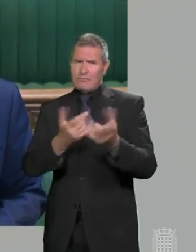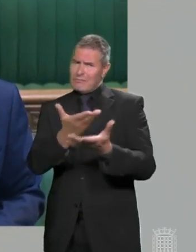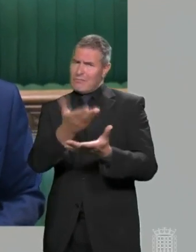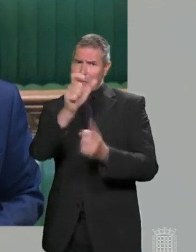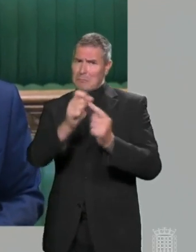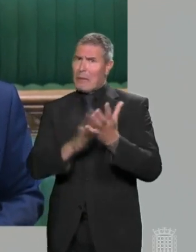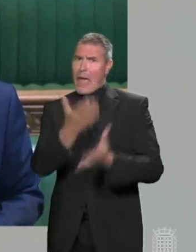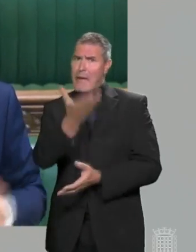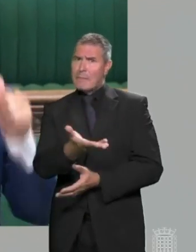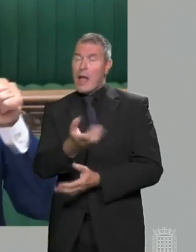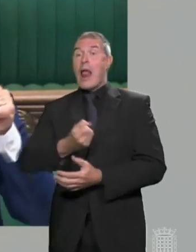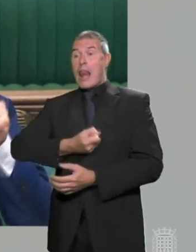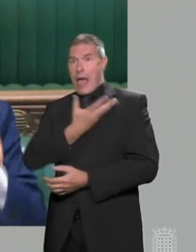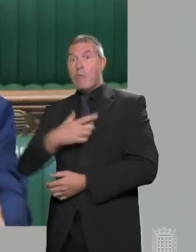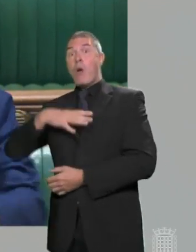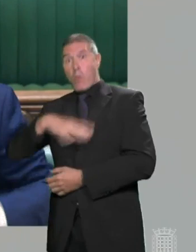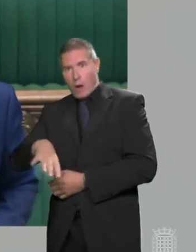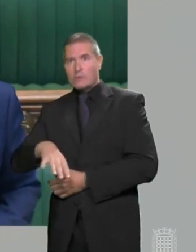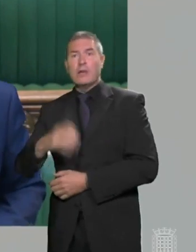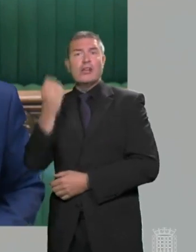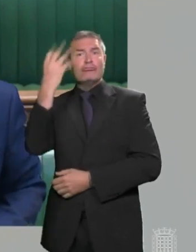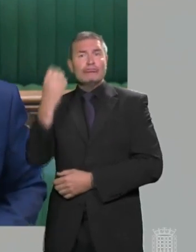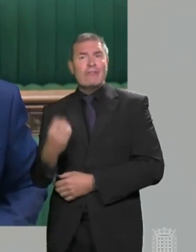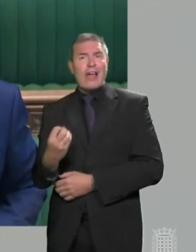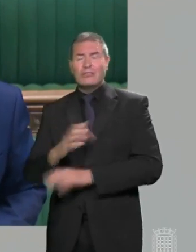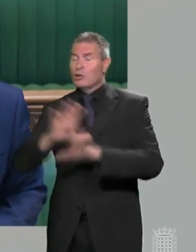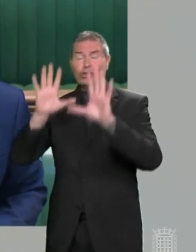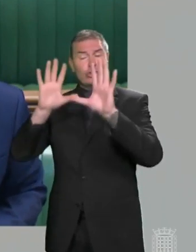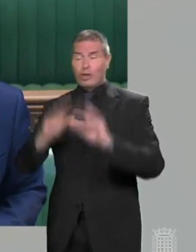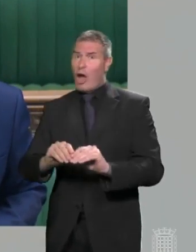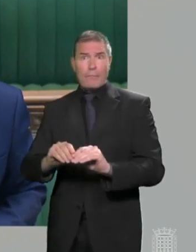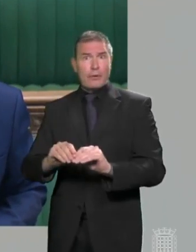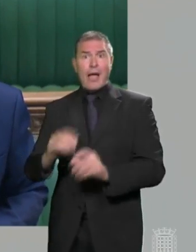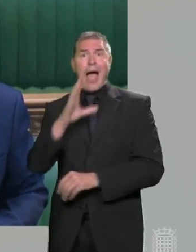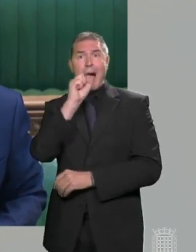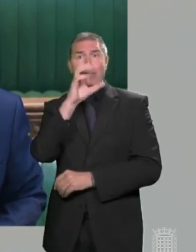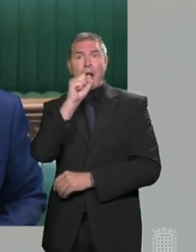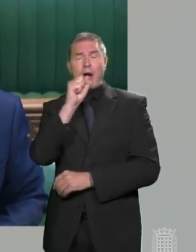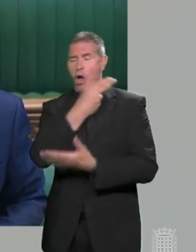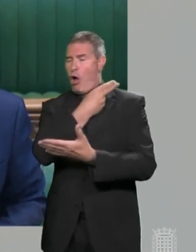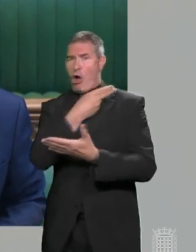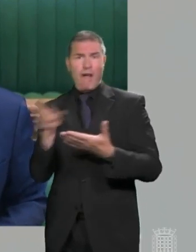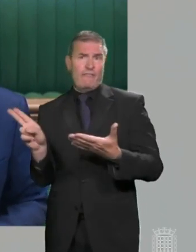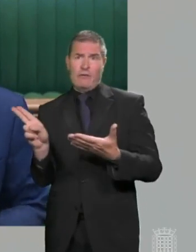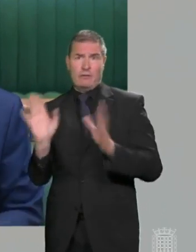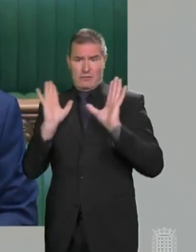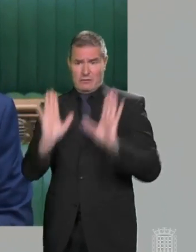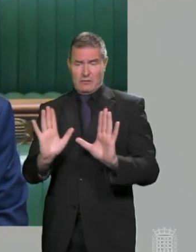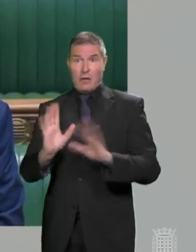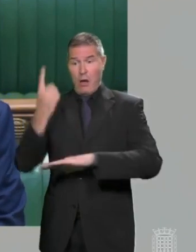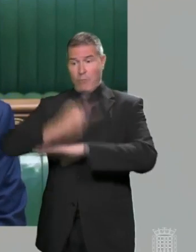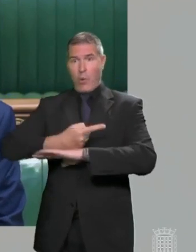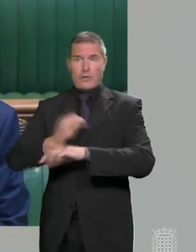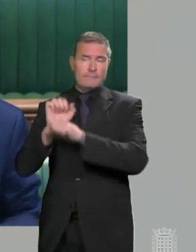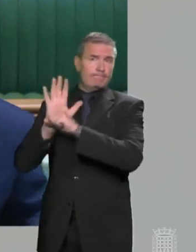do what Labour is calling for? Drop the traffic light system, get rid of the amber list, secure the borders and do everything